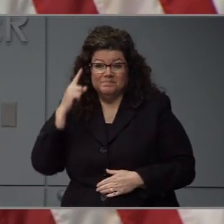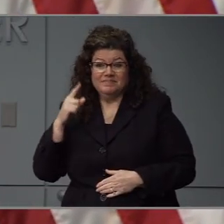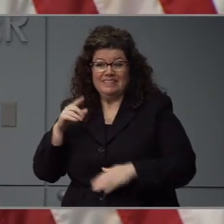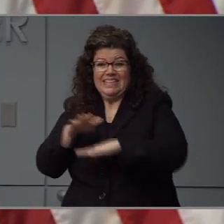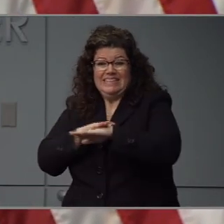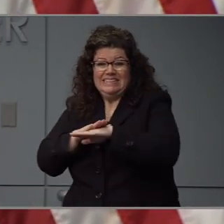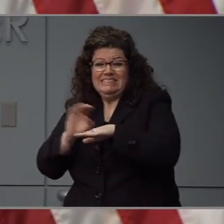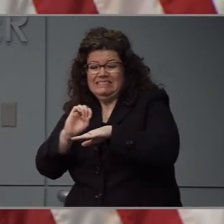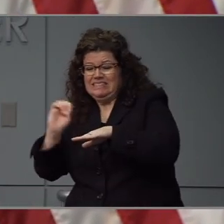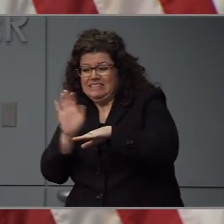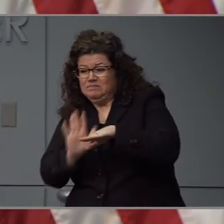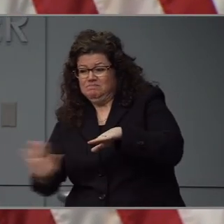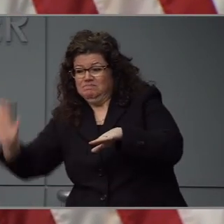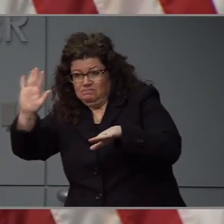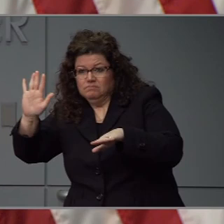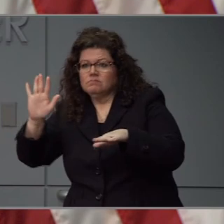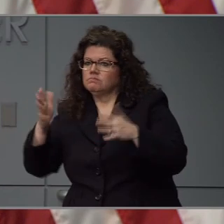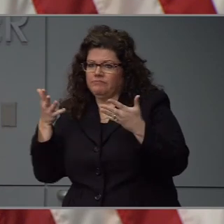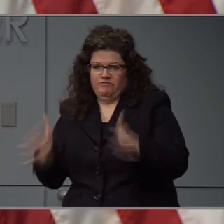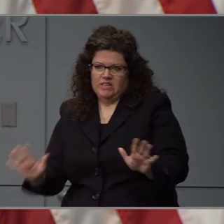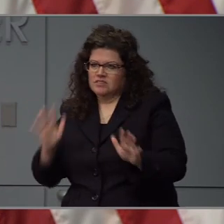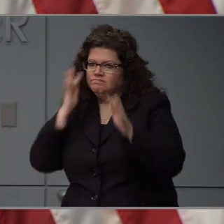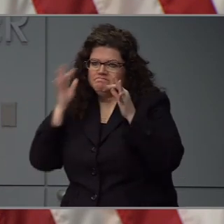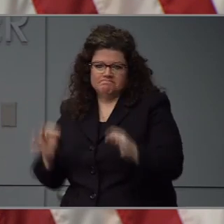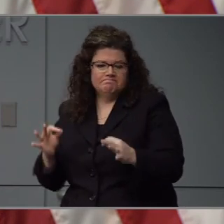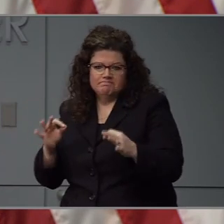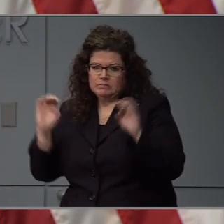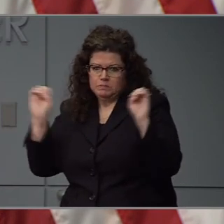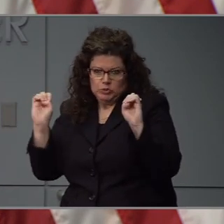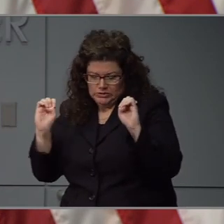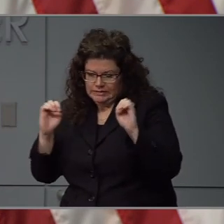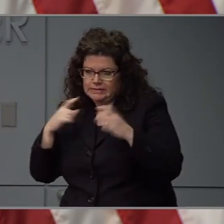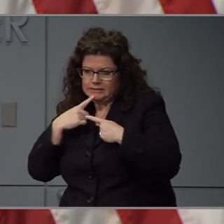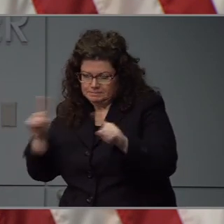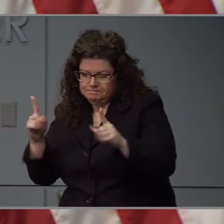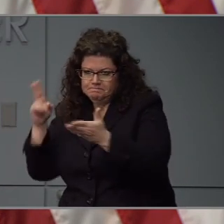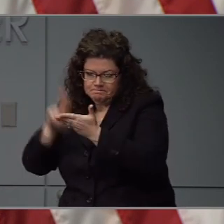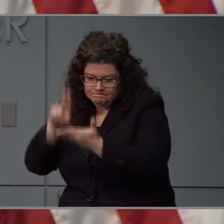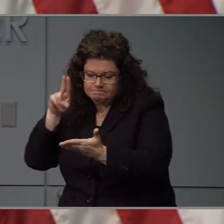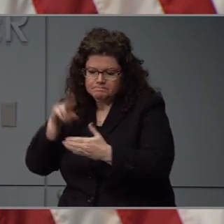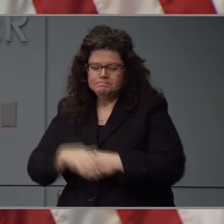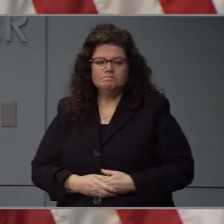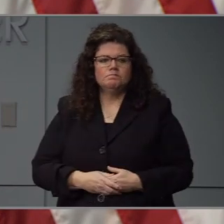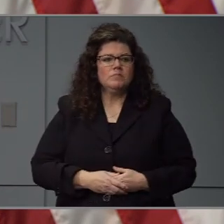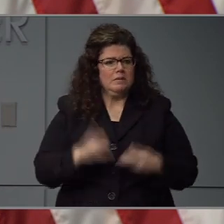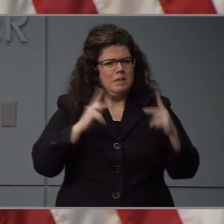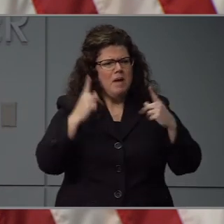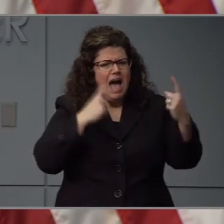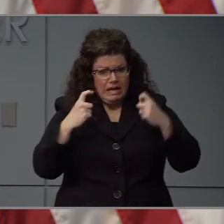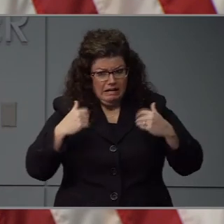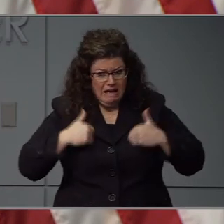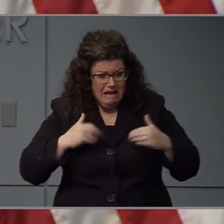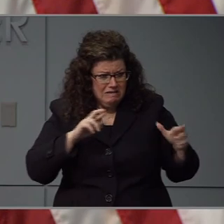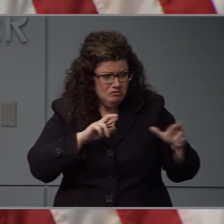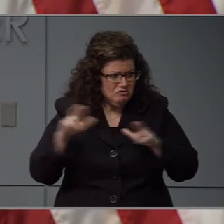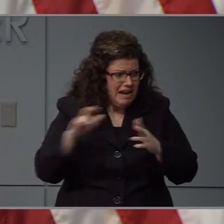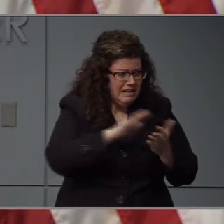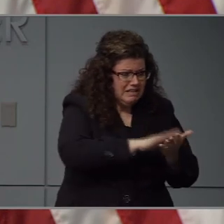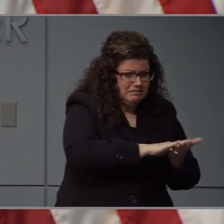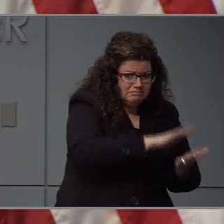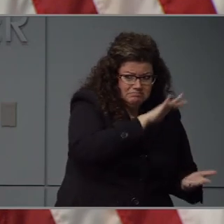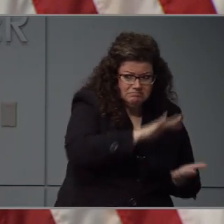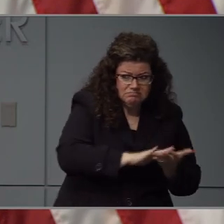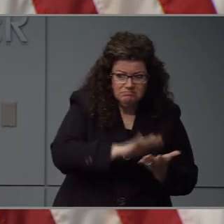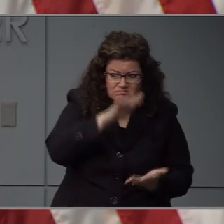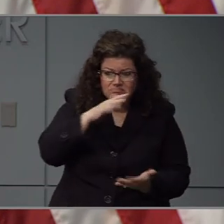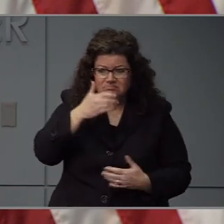declared local states of emergency. We've been getting a lot of questions about supplies coming in from the Strategic National Stockpile.